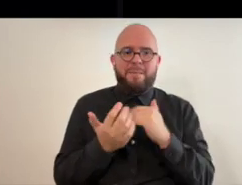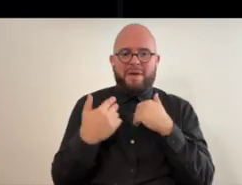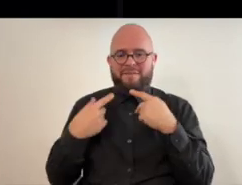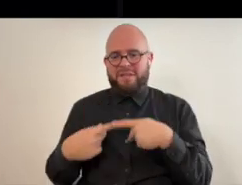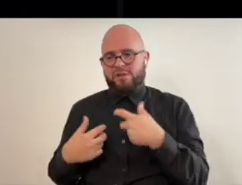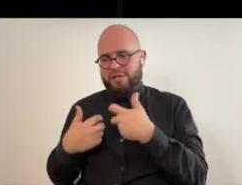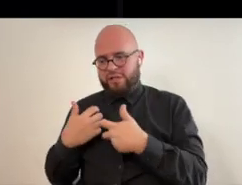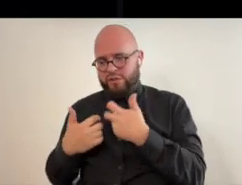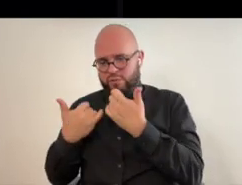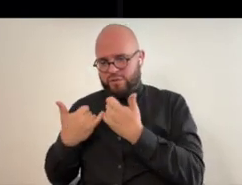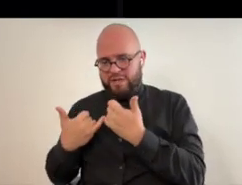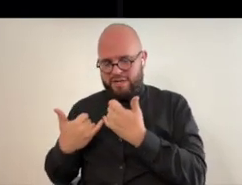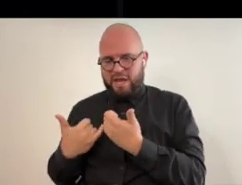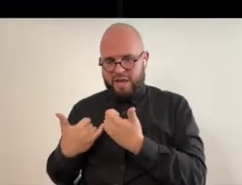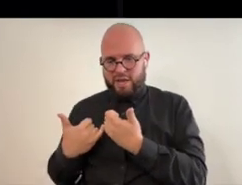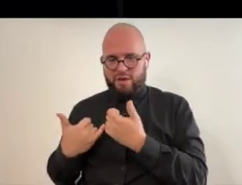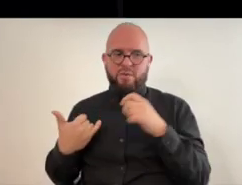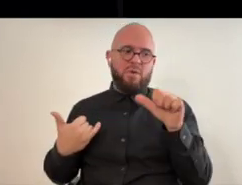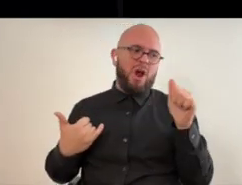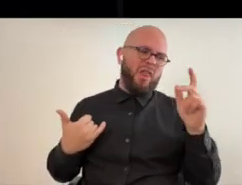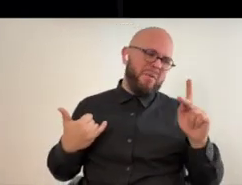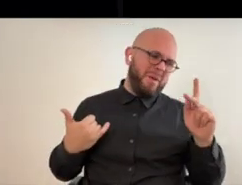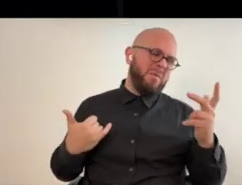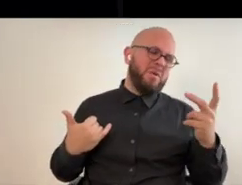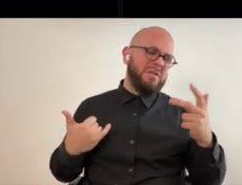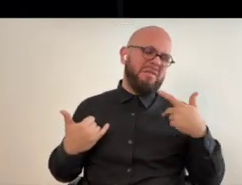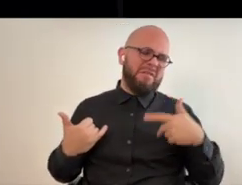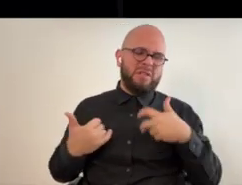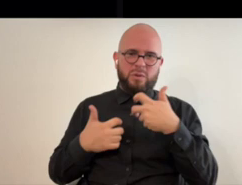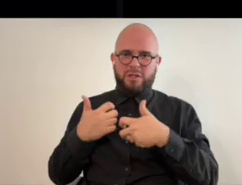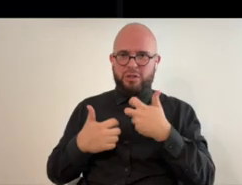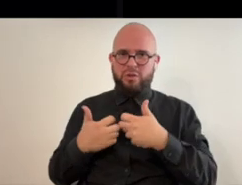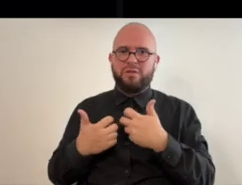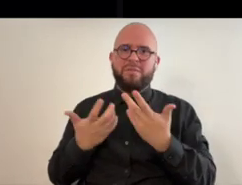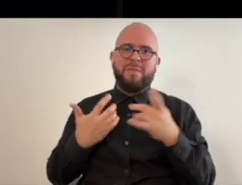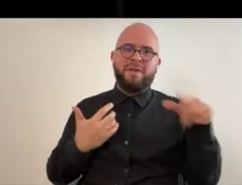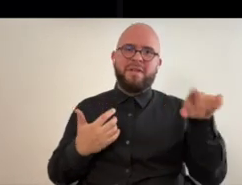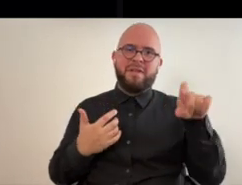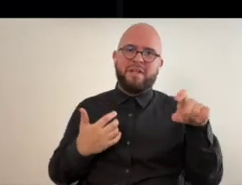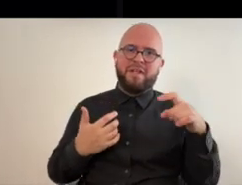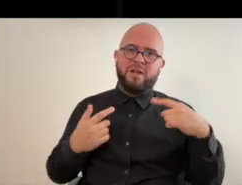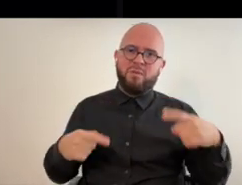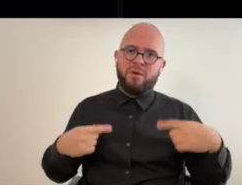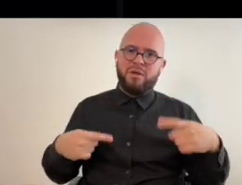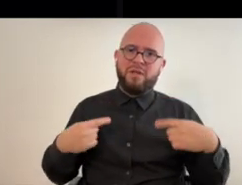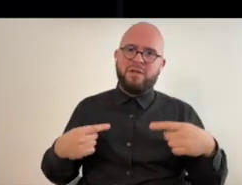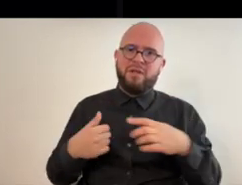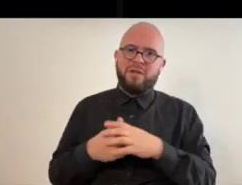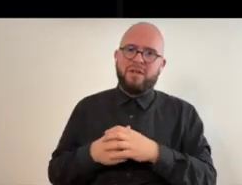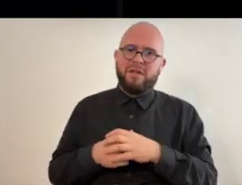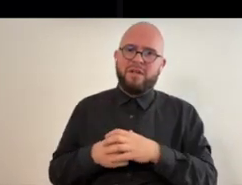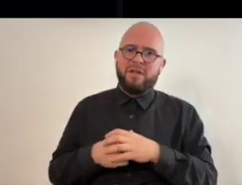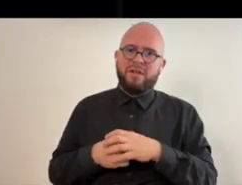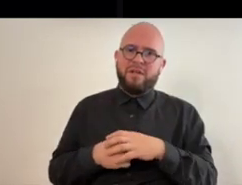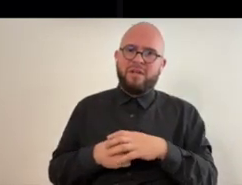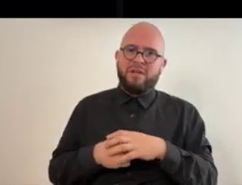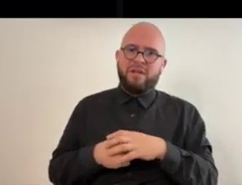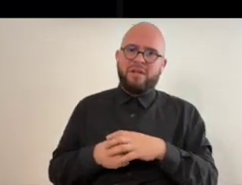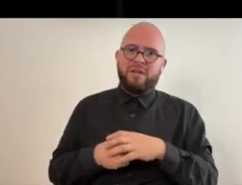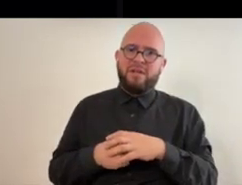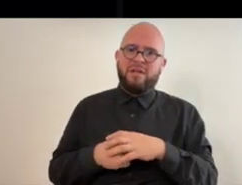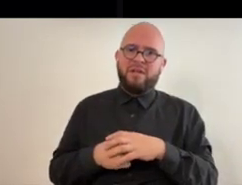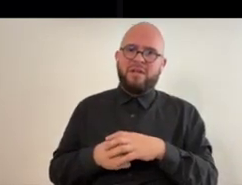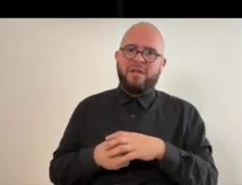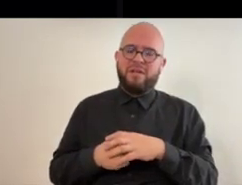physical issues right now or other people's physical issues that they would need a wheelchair and my love of cosplay and